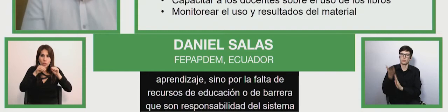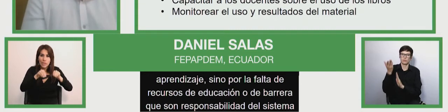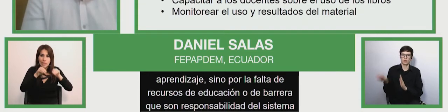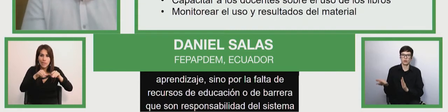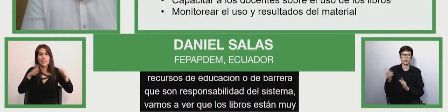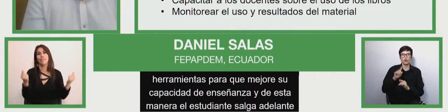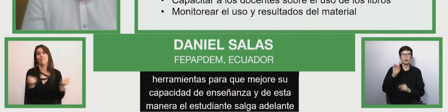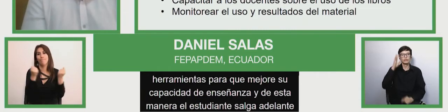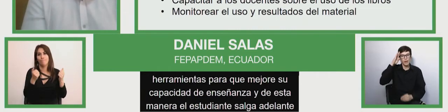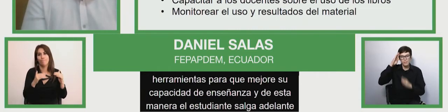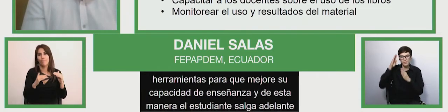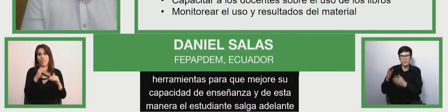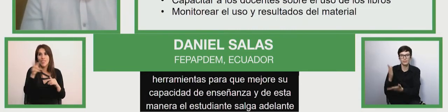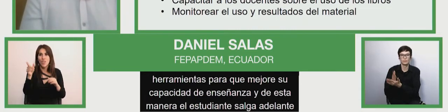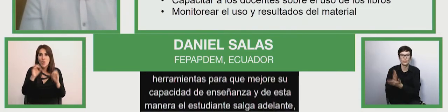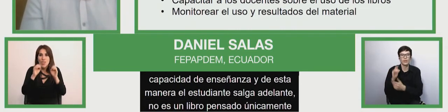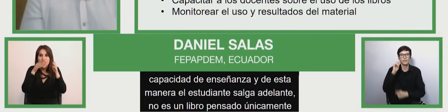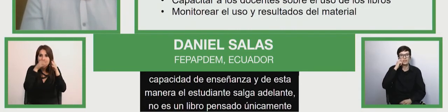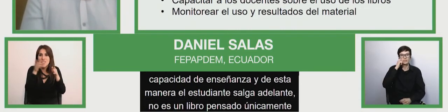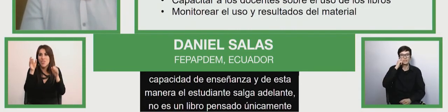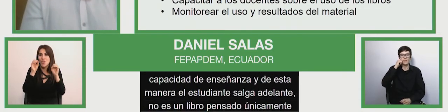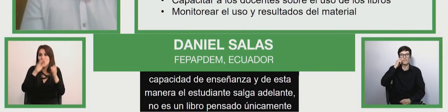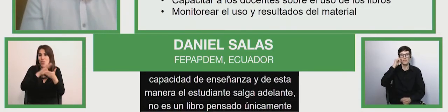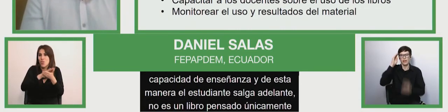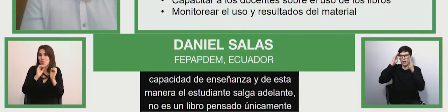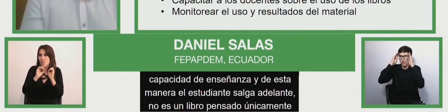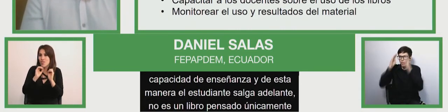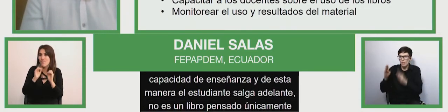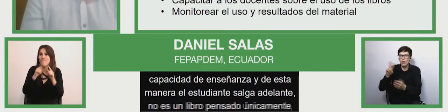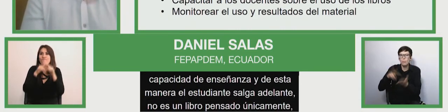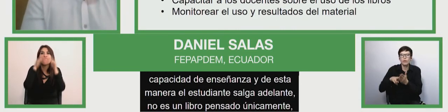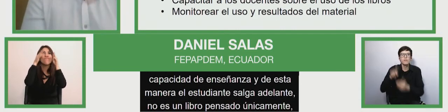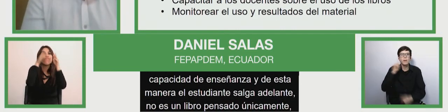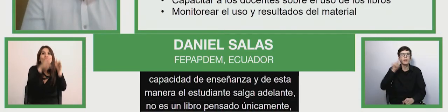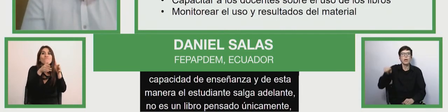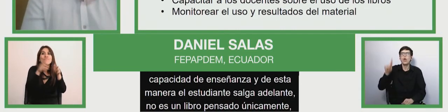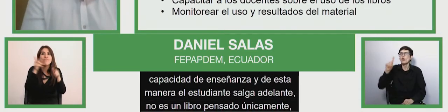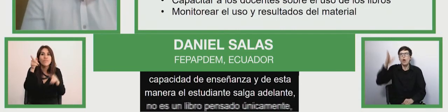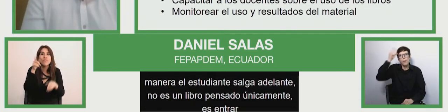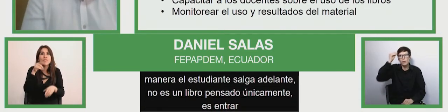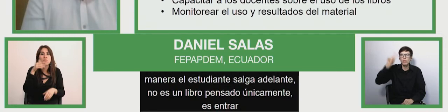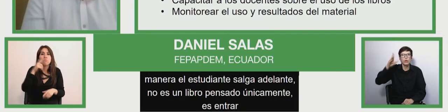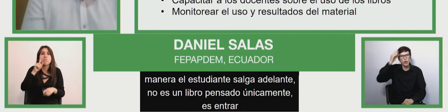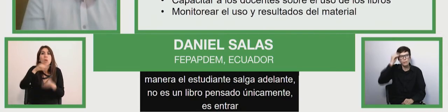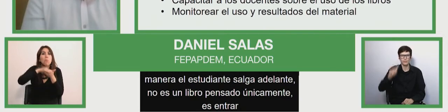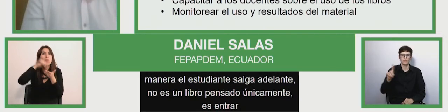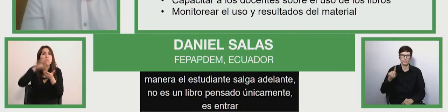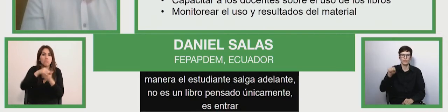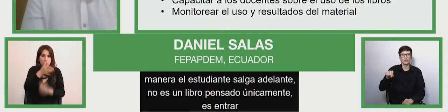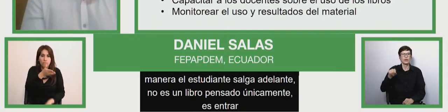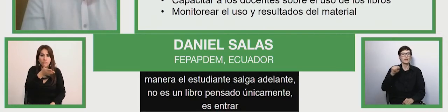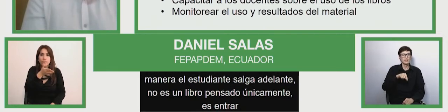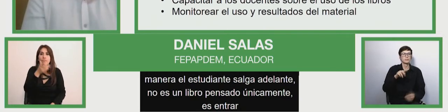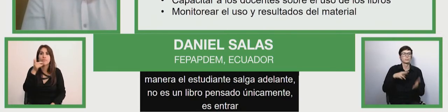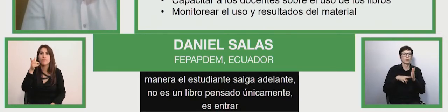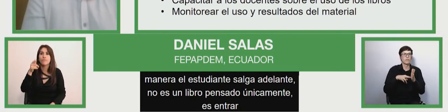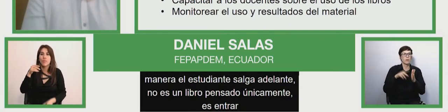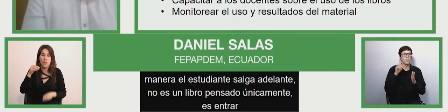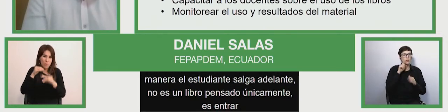not only based on the student but this sentence the student on those that they don't learn and it's not like that the book would declare that they are